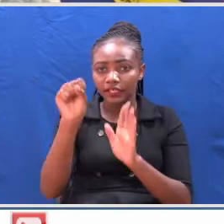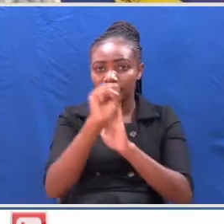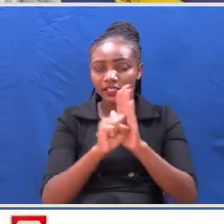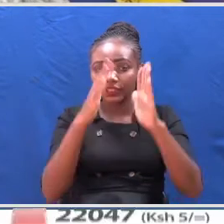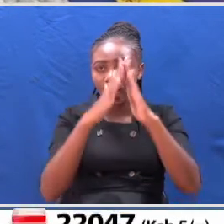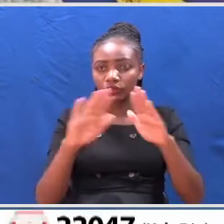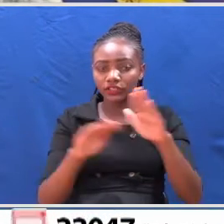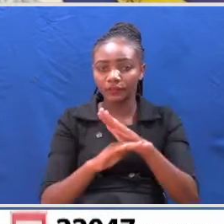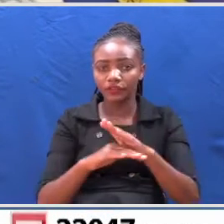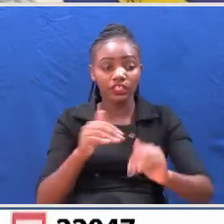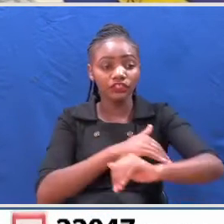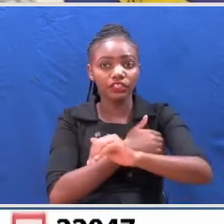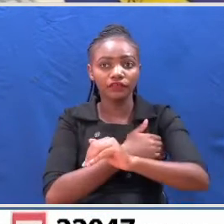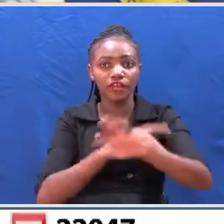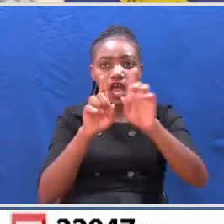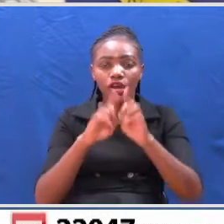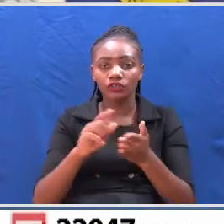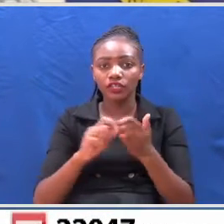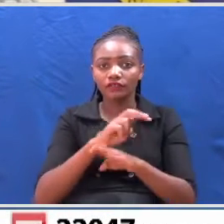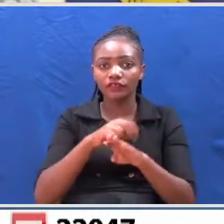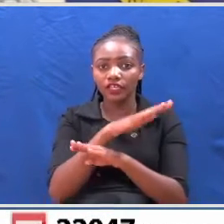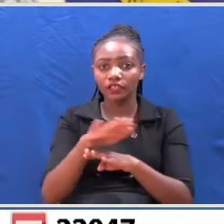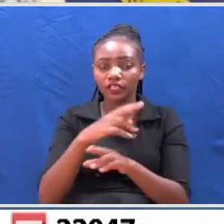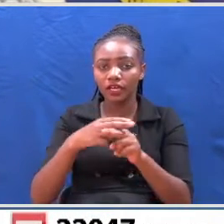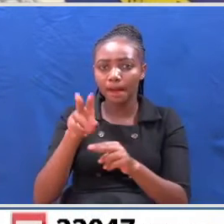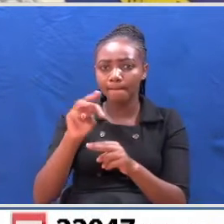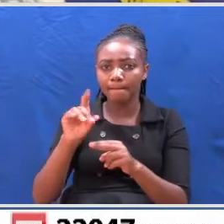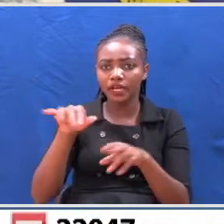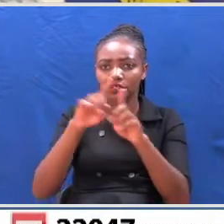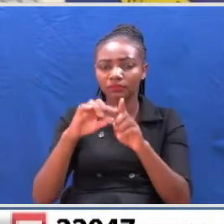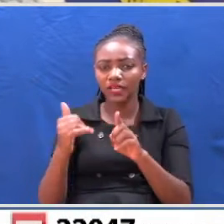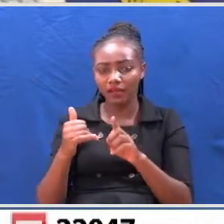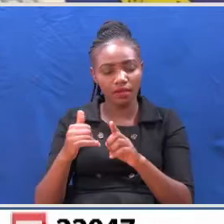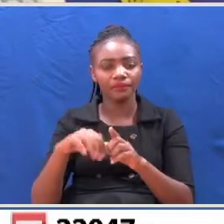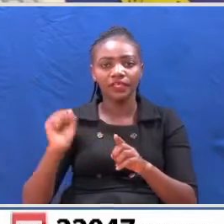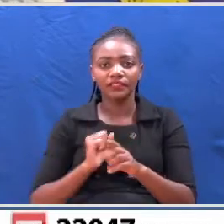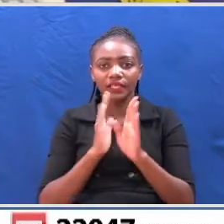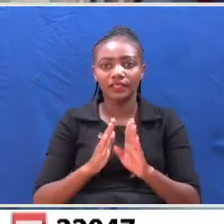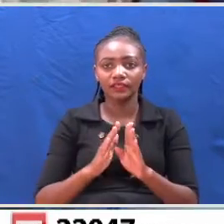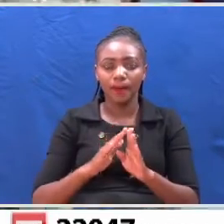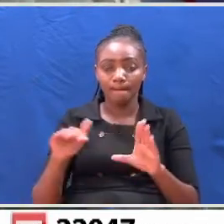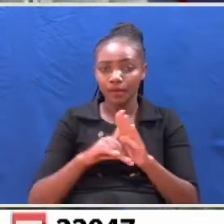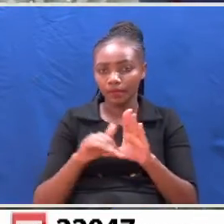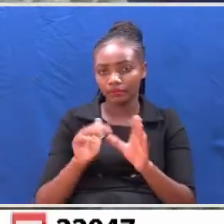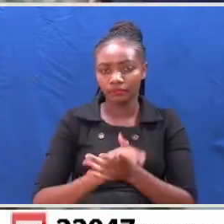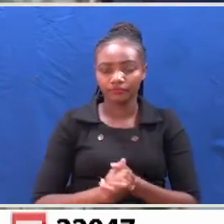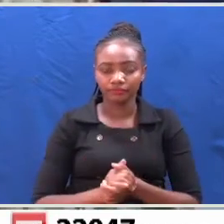Njei Moturi, Clerk of the National Assembly, Michael Cialai, and his Senate counterpart, Jeremiah Ningenye.